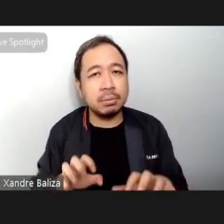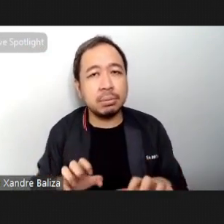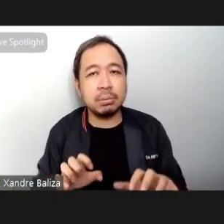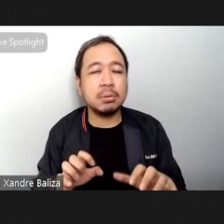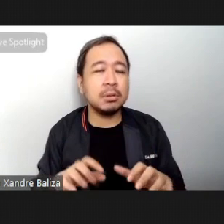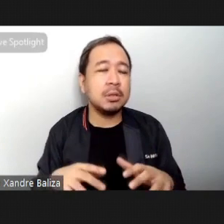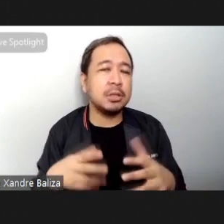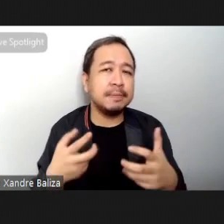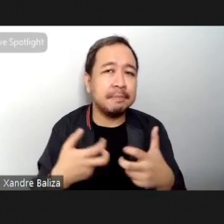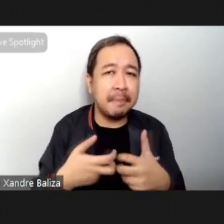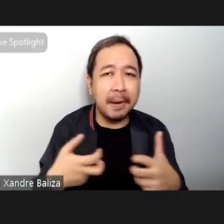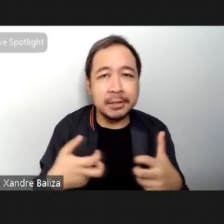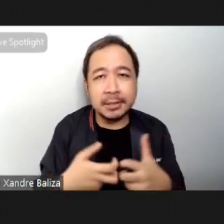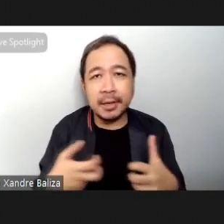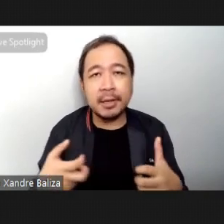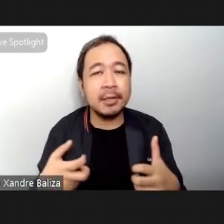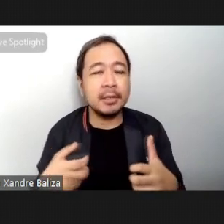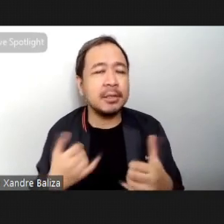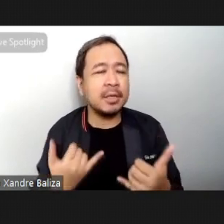Relax.